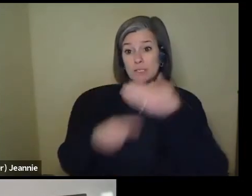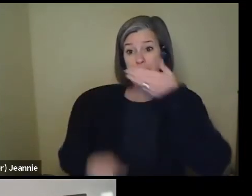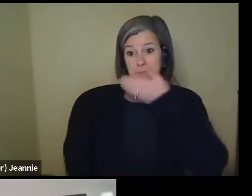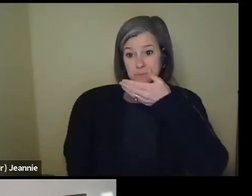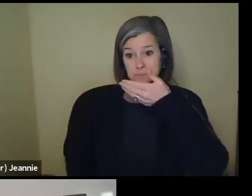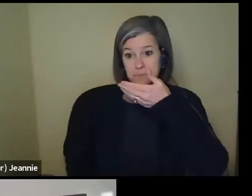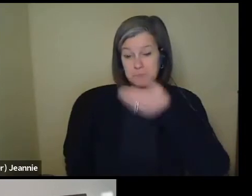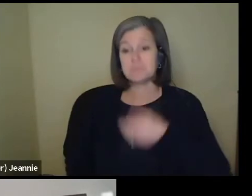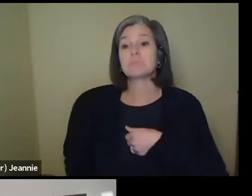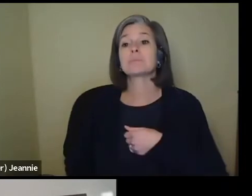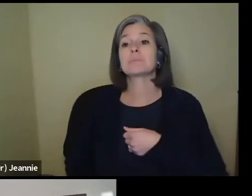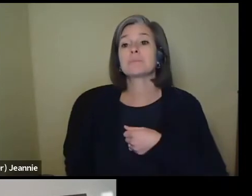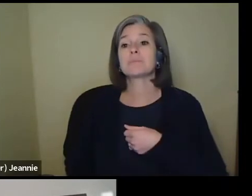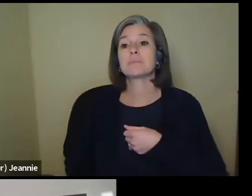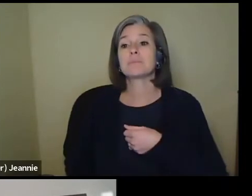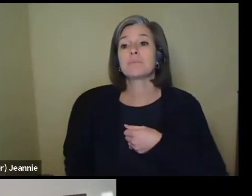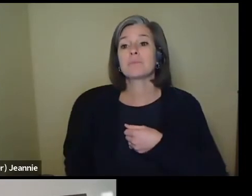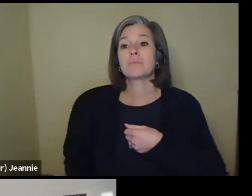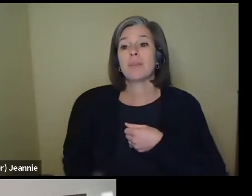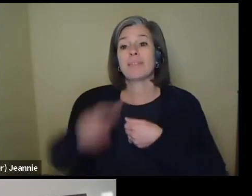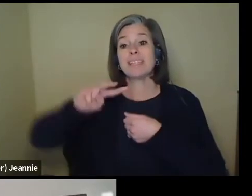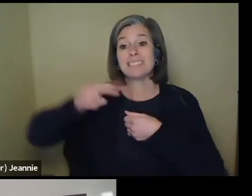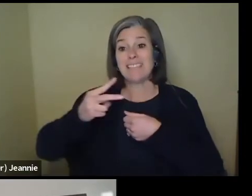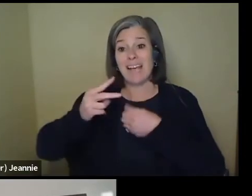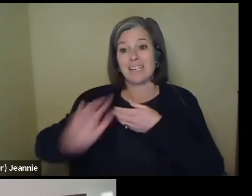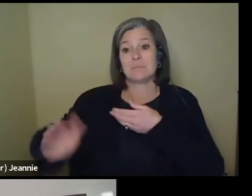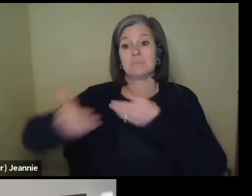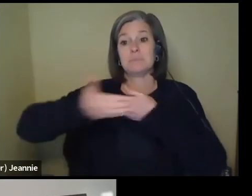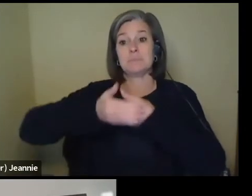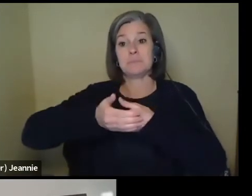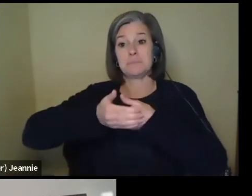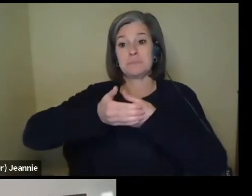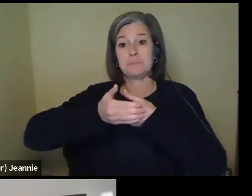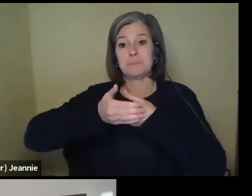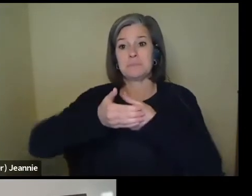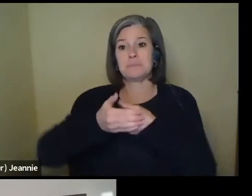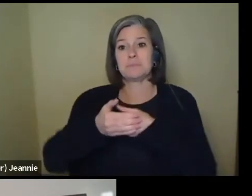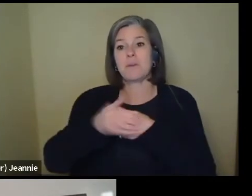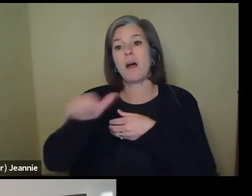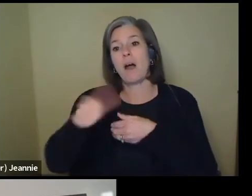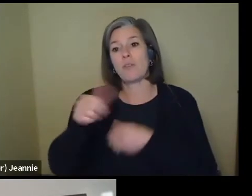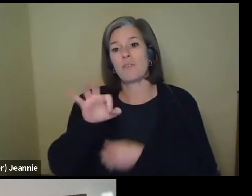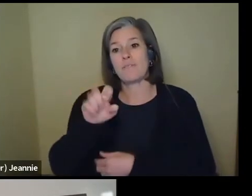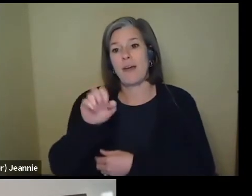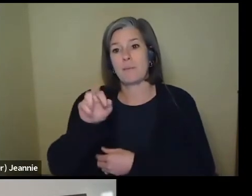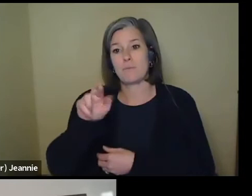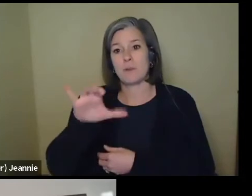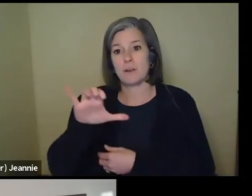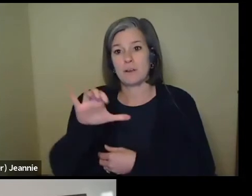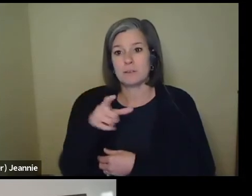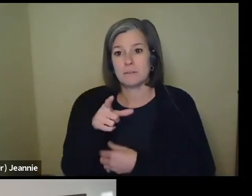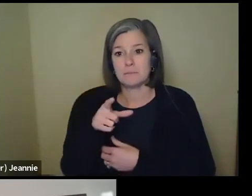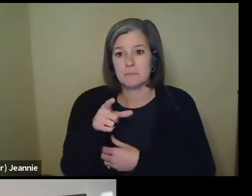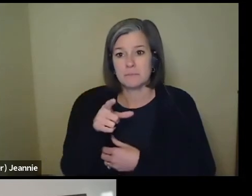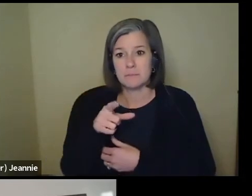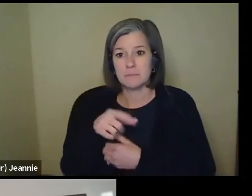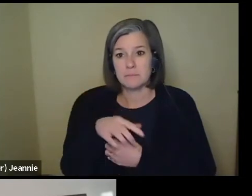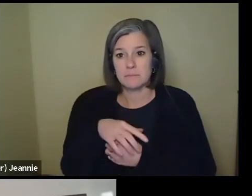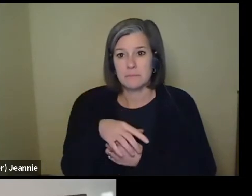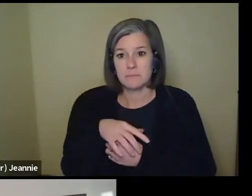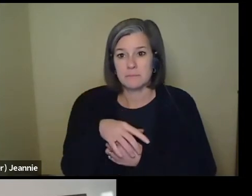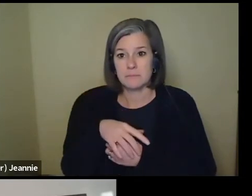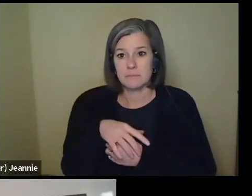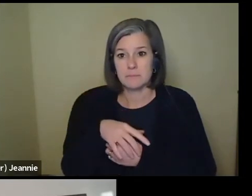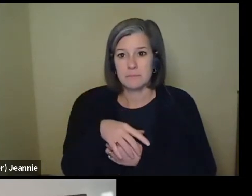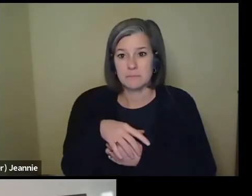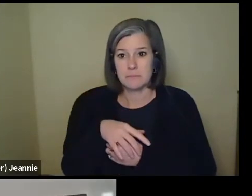And then sort of as another layer on top of that, here's another fabric mask that I have that doesn't have an especially good fit. So put the fabric